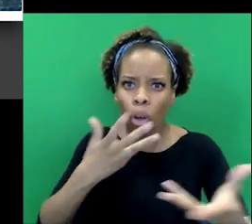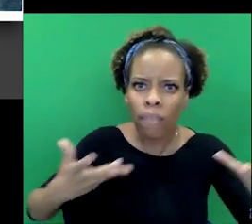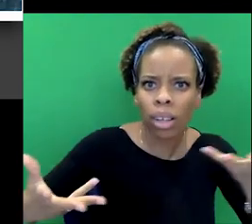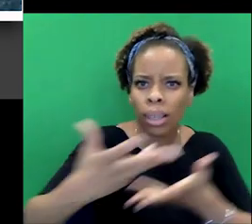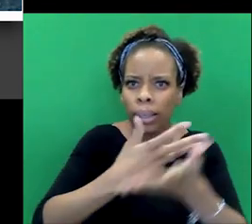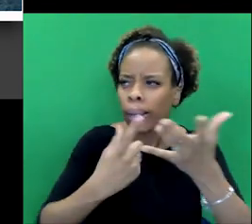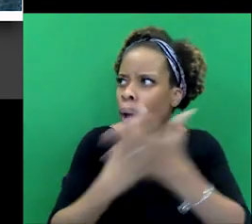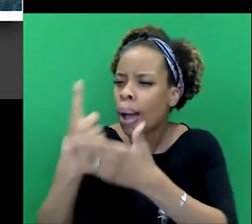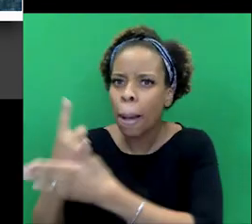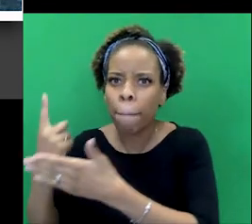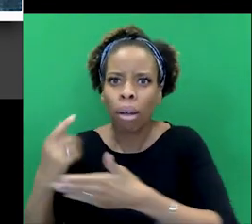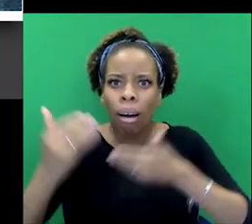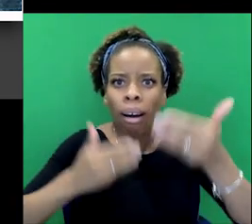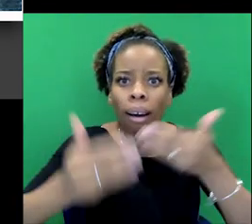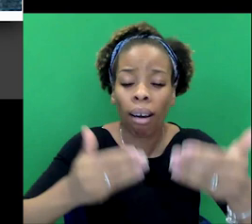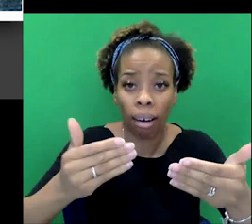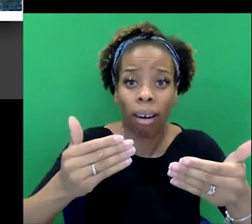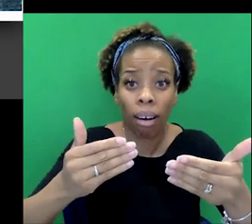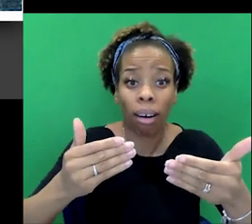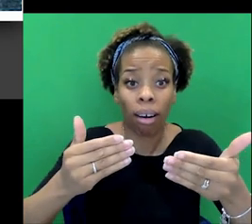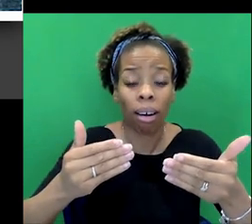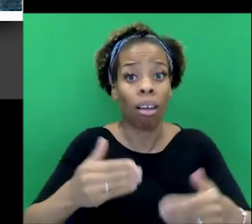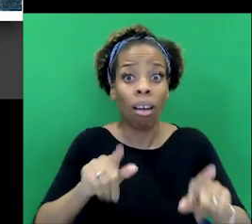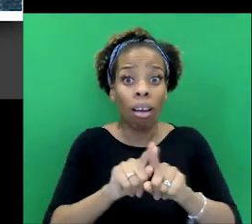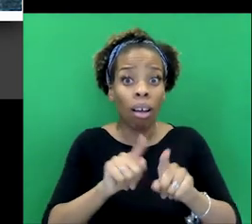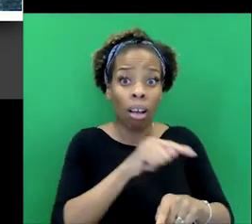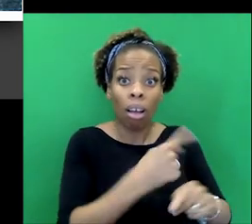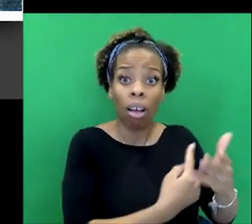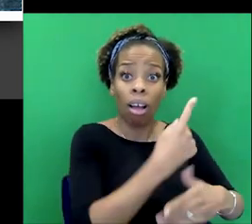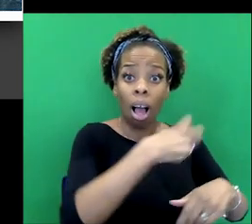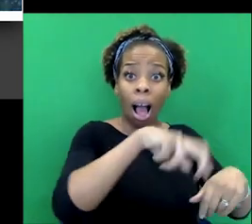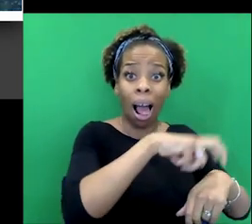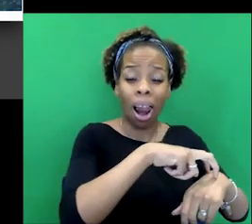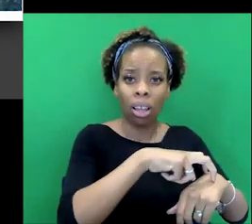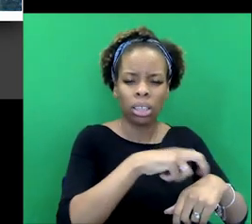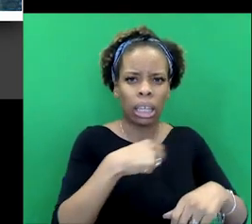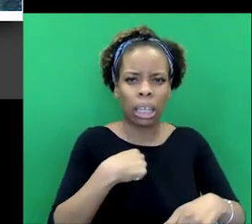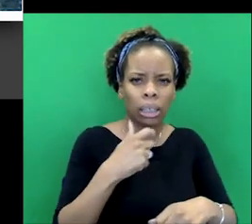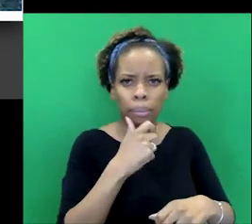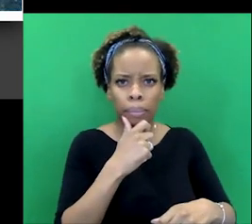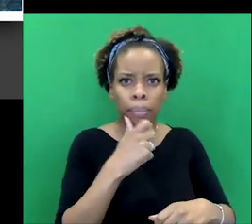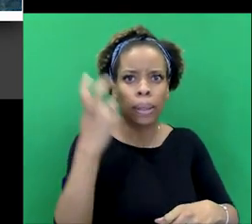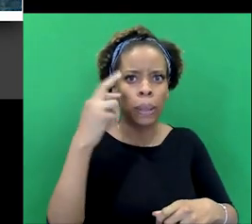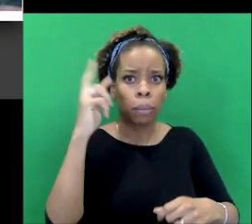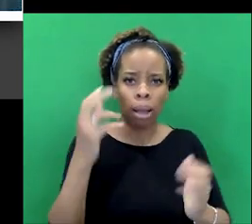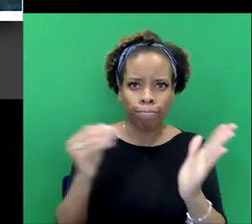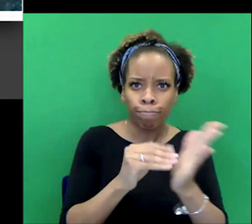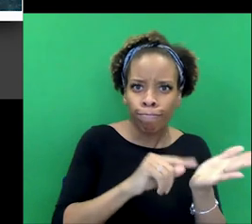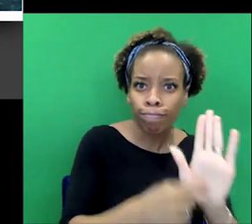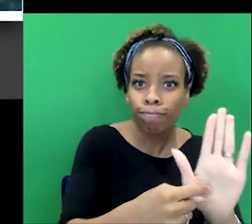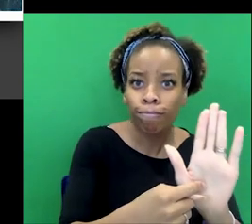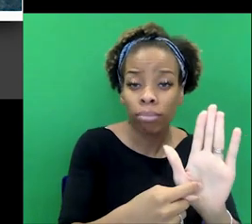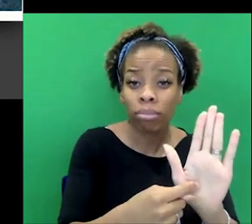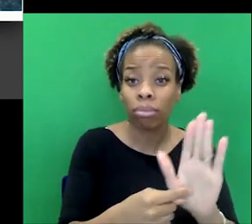Um, Home Rule as well, of course, in Ireland was something where he famously changed his mind about that. So he's, he's